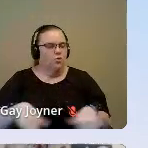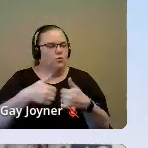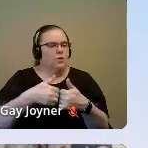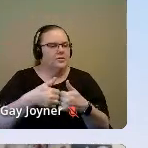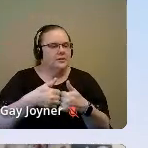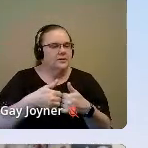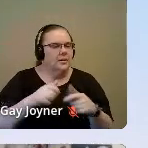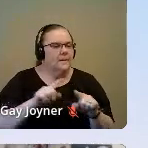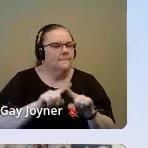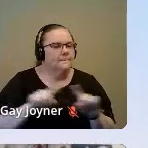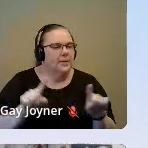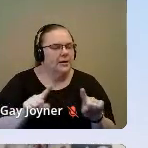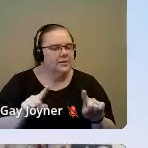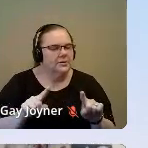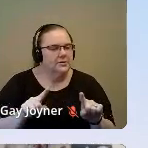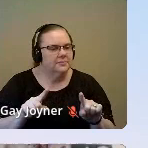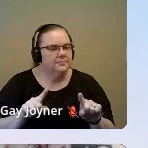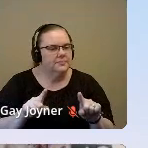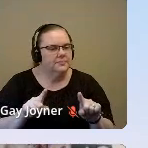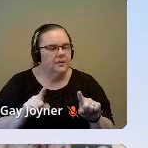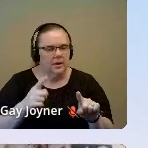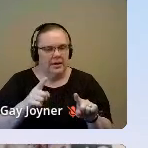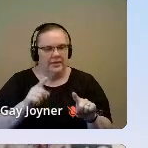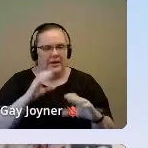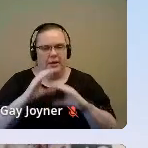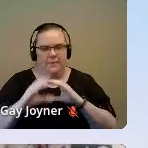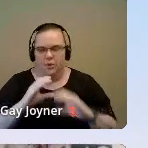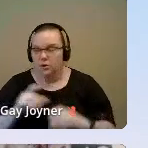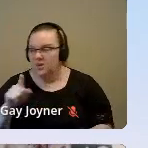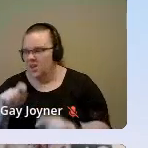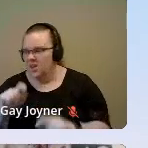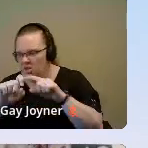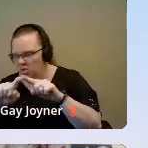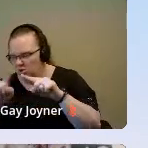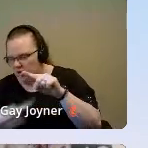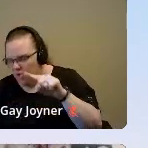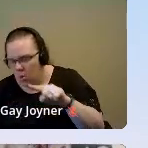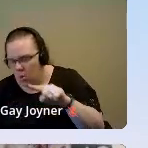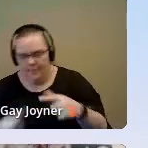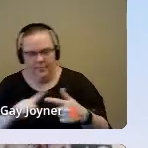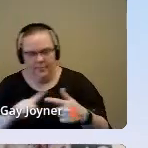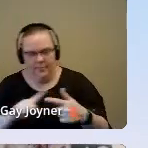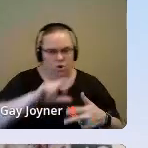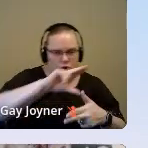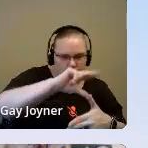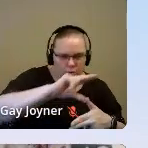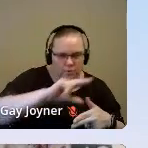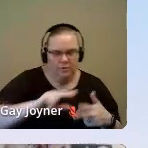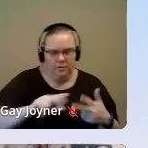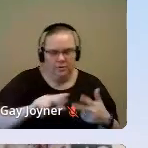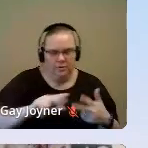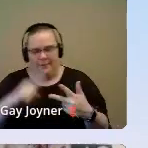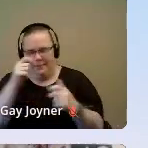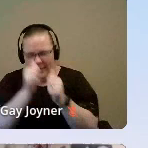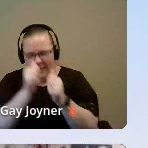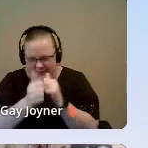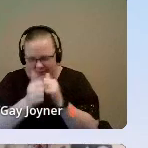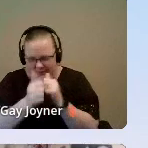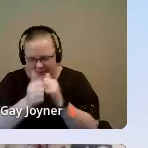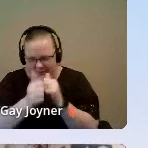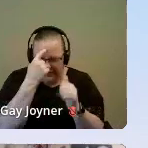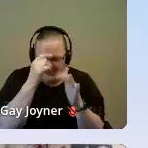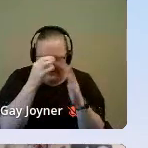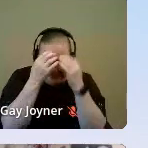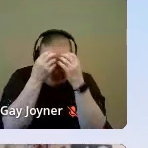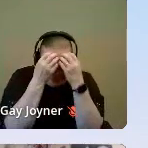this with other folks, right? I'm doing all right. If it's a thunderstorm, tropical storm, I'm having passive thoughts, and it escalates and escalates. And